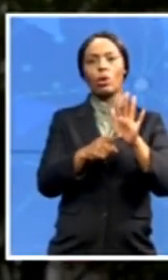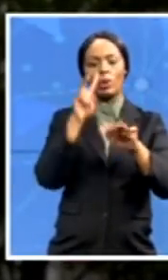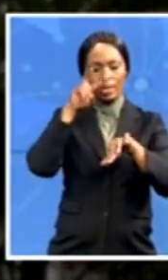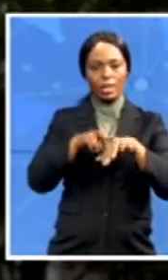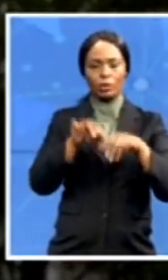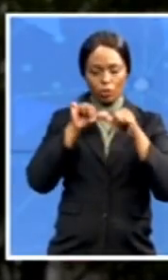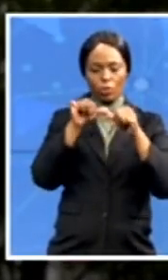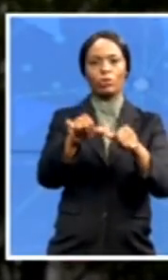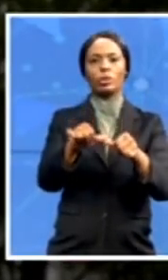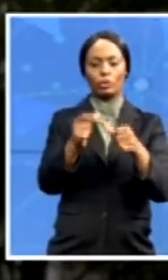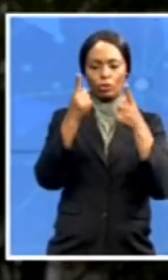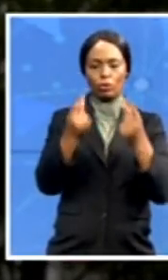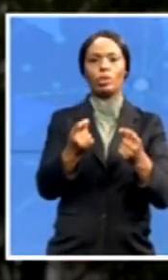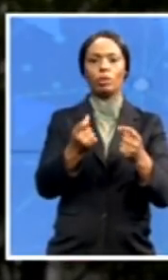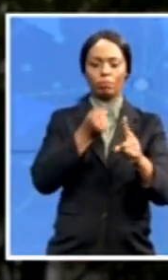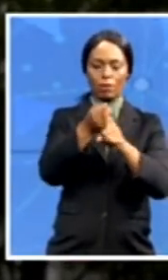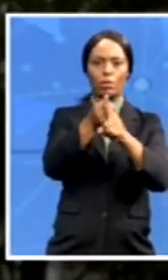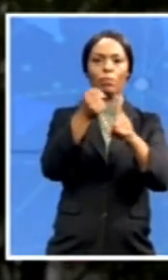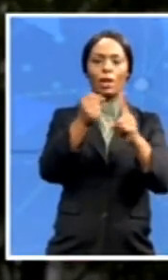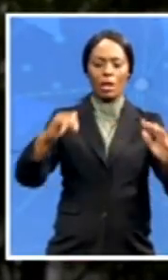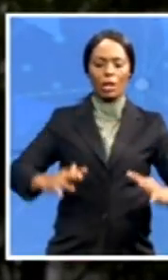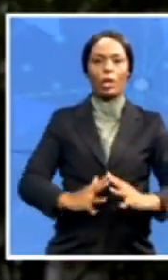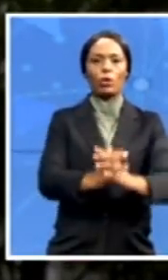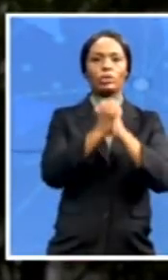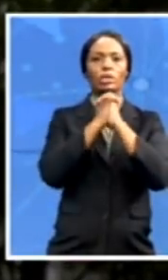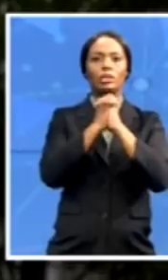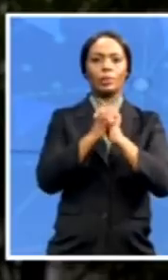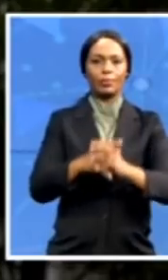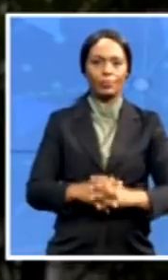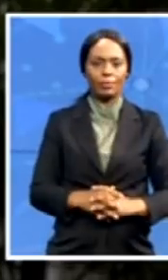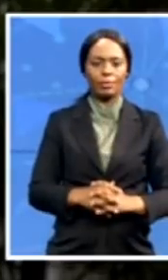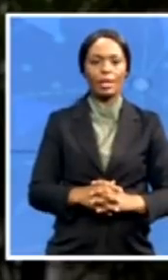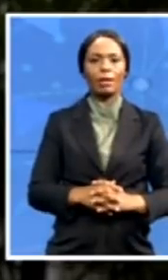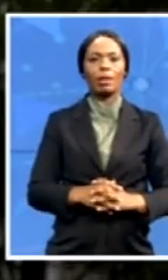I would also like to welcome all the other dignitaries present here this morning.